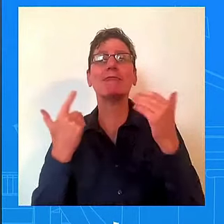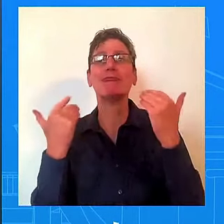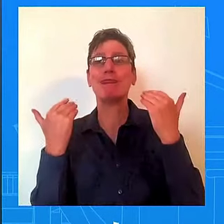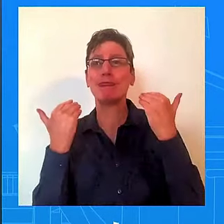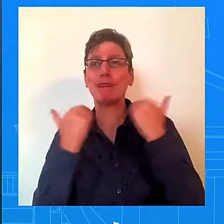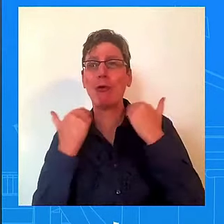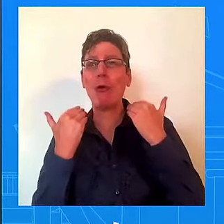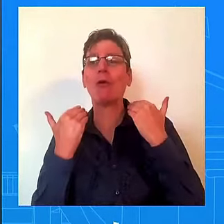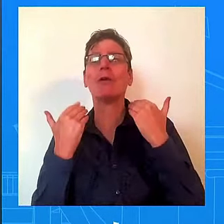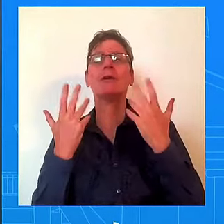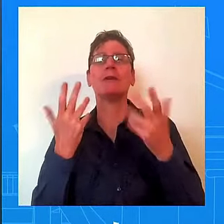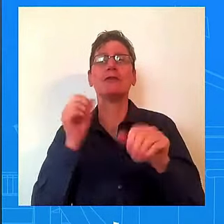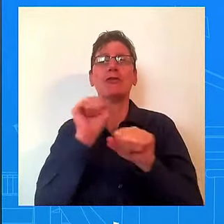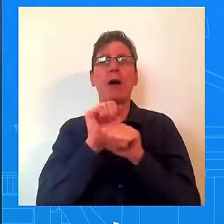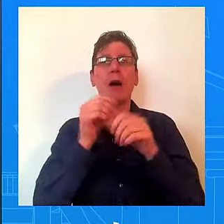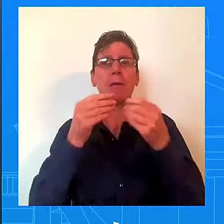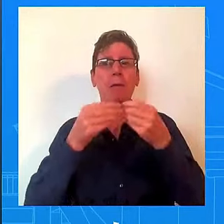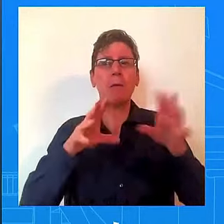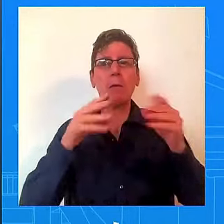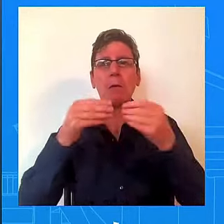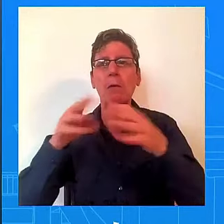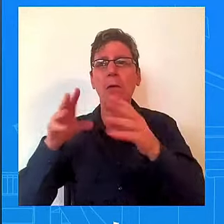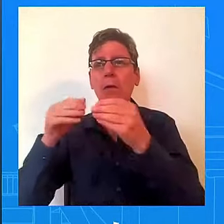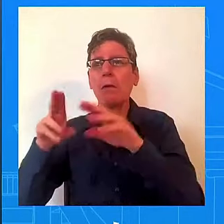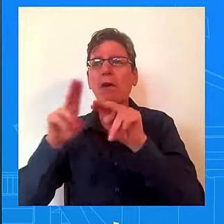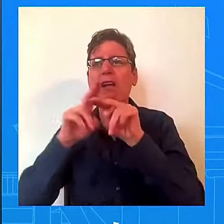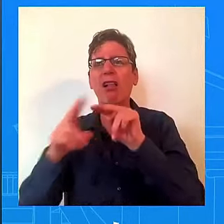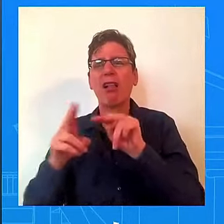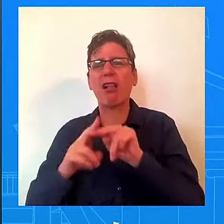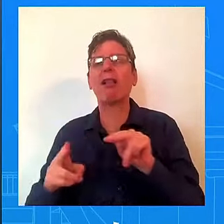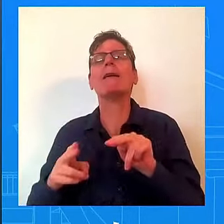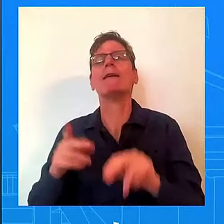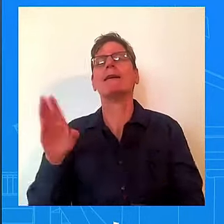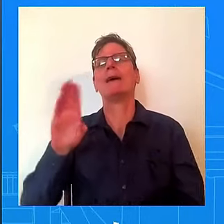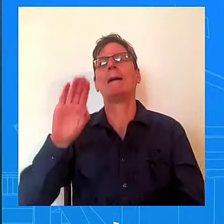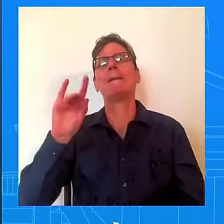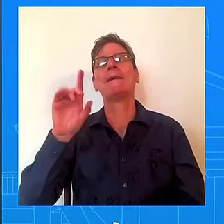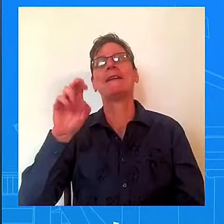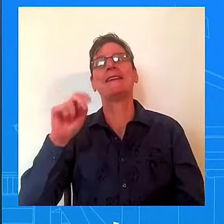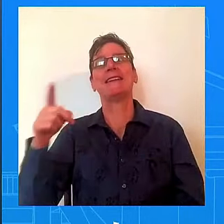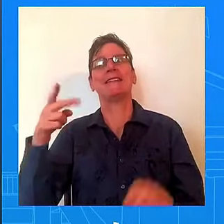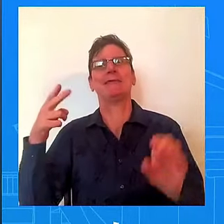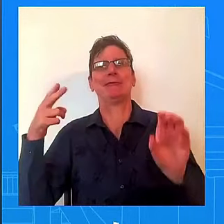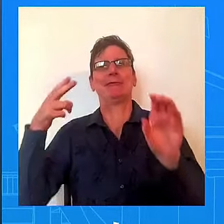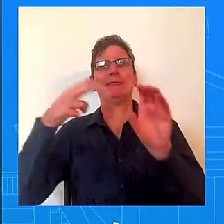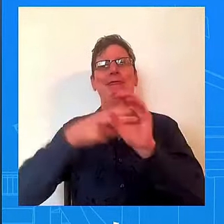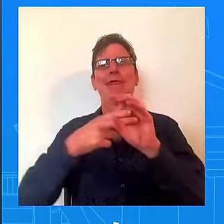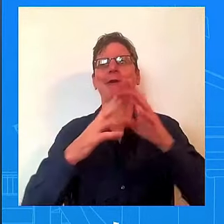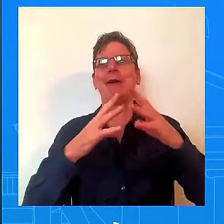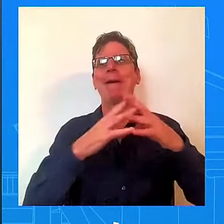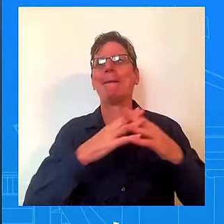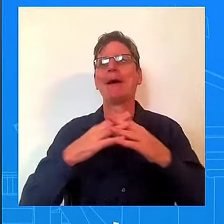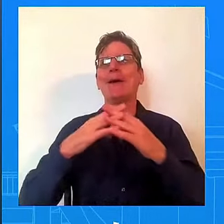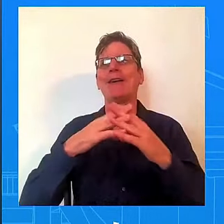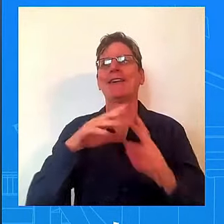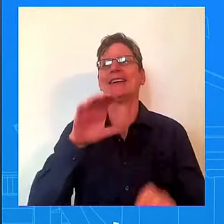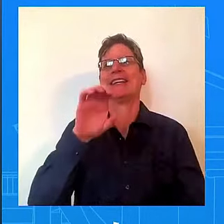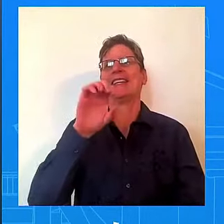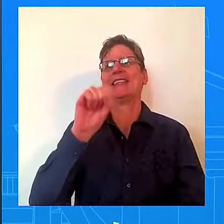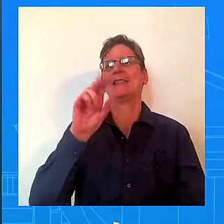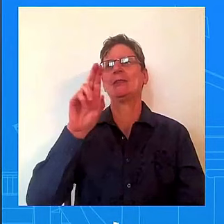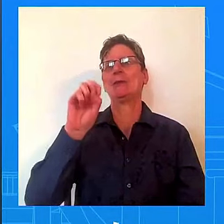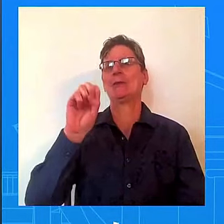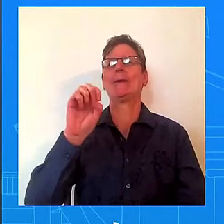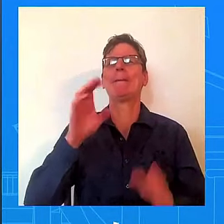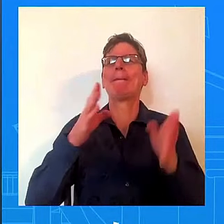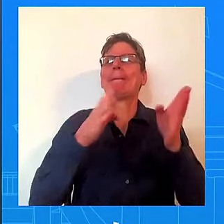came in, and the American Rescue Plan is aptly named because it really did not only rescue the economy, but it